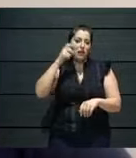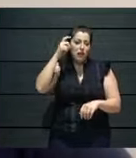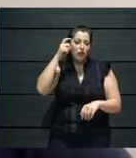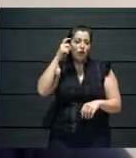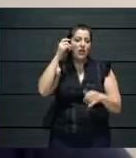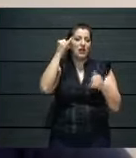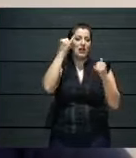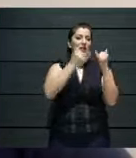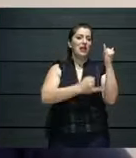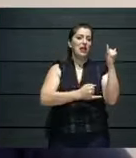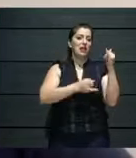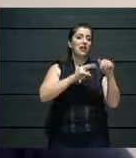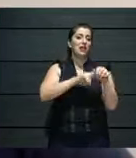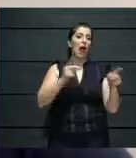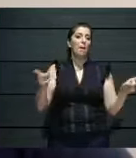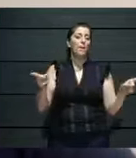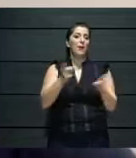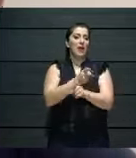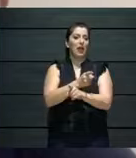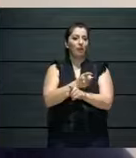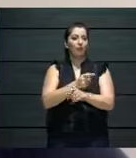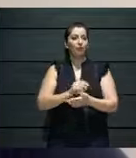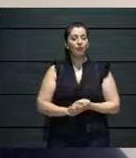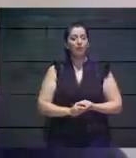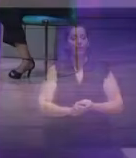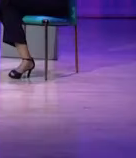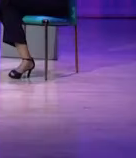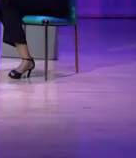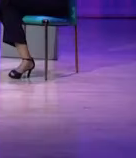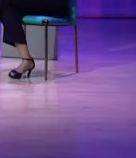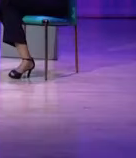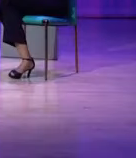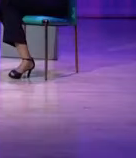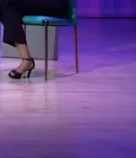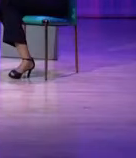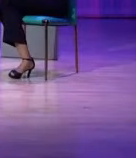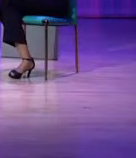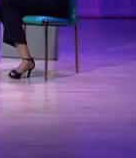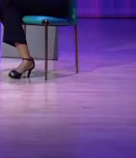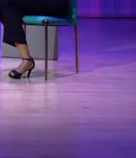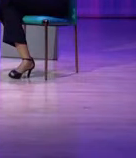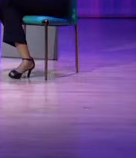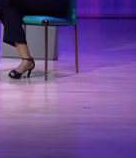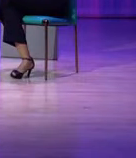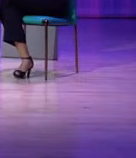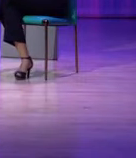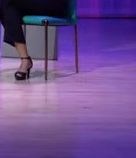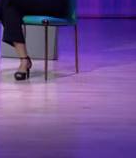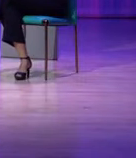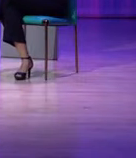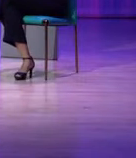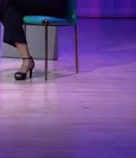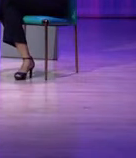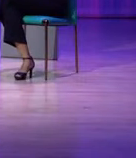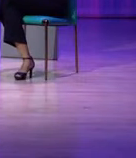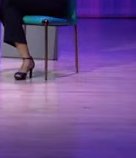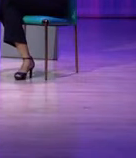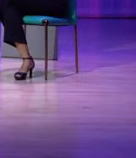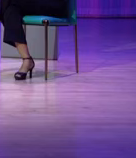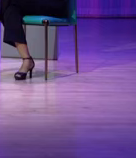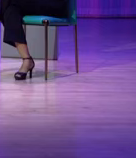be in addition to it. Have a nice day. Bye. Hi. Thank you, Robert, for that